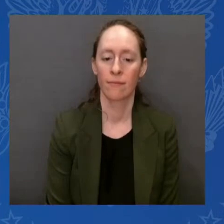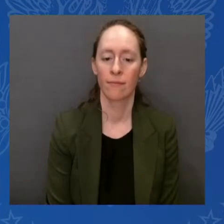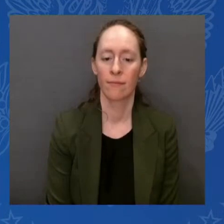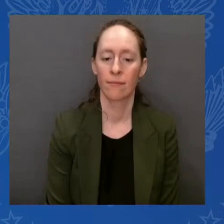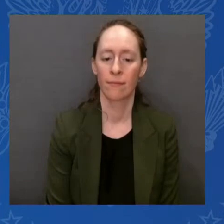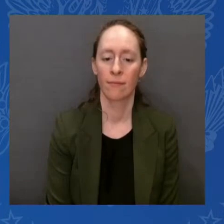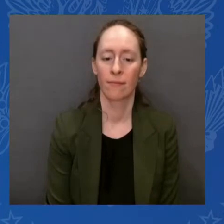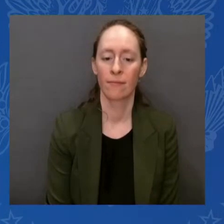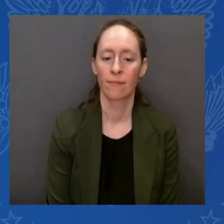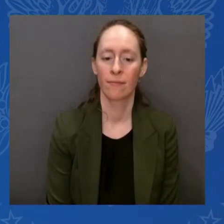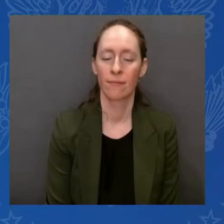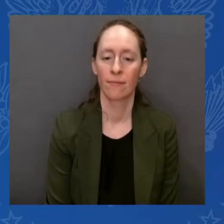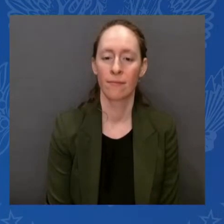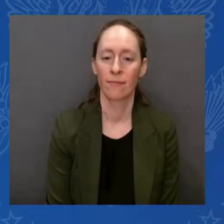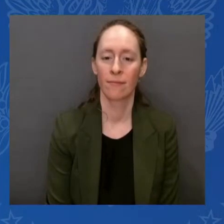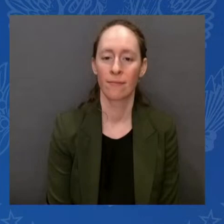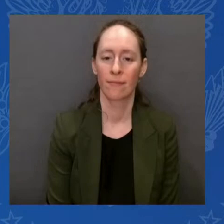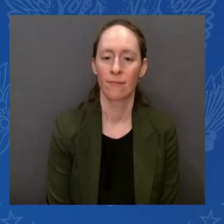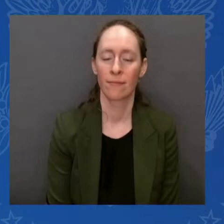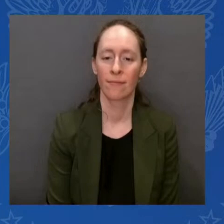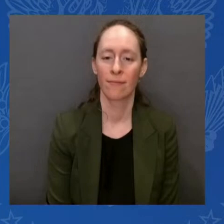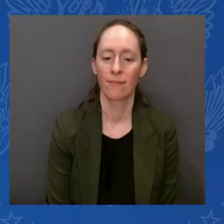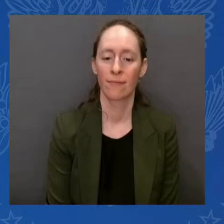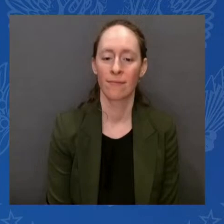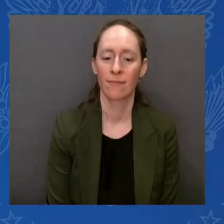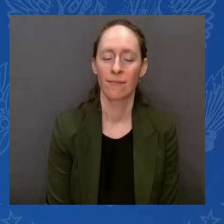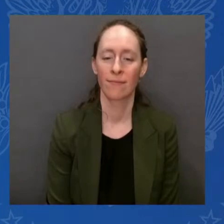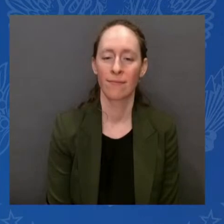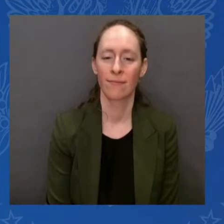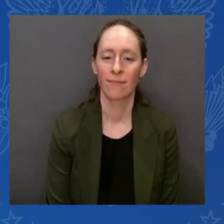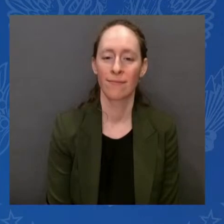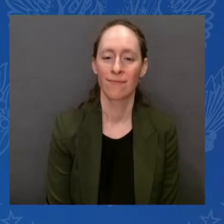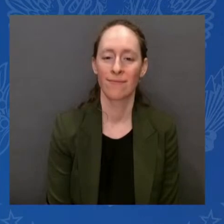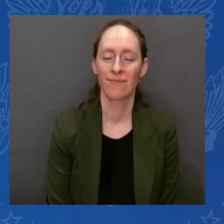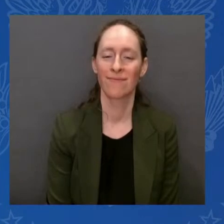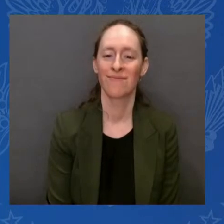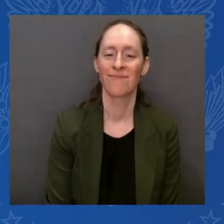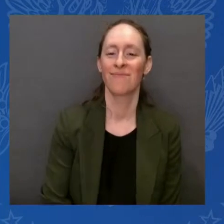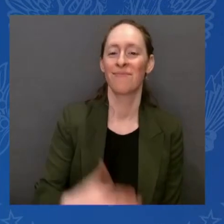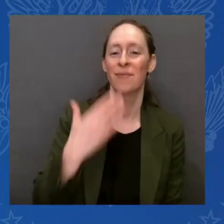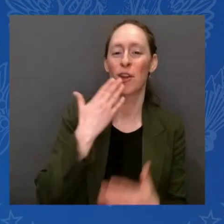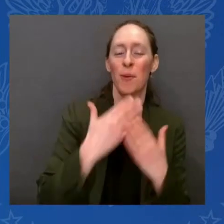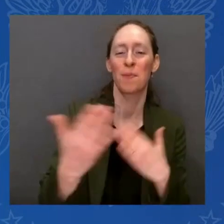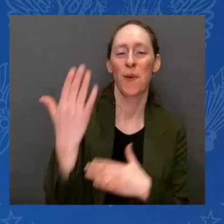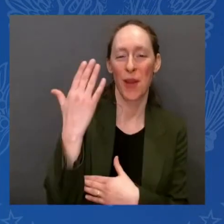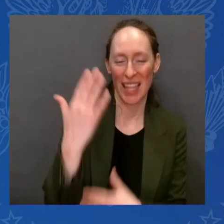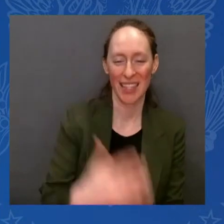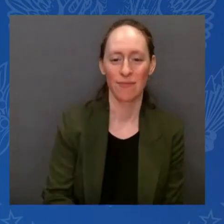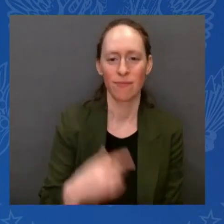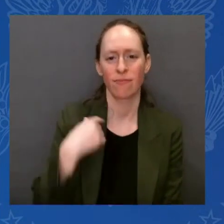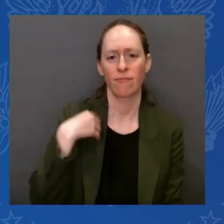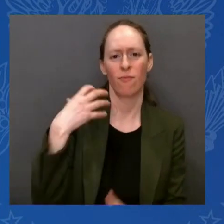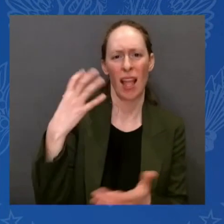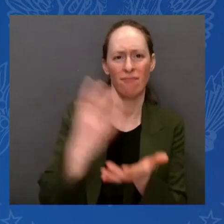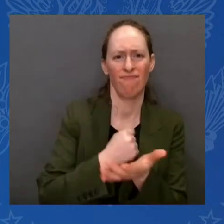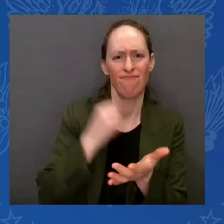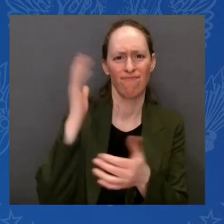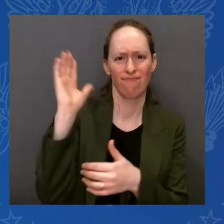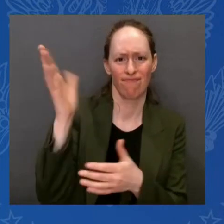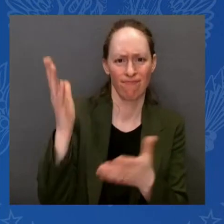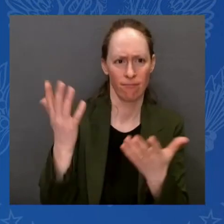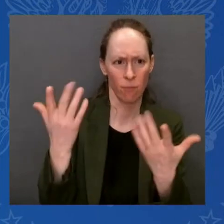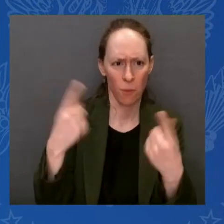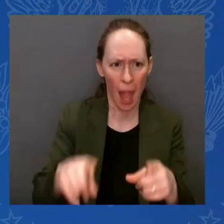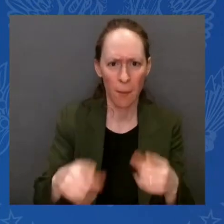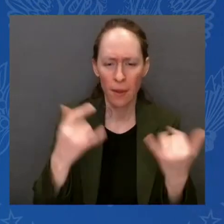Before I leave for California, I want to briefly speak about what's happening in Silicon Valley Bank and Signature Bank. Today,